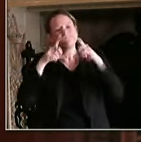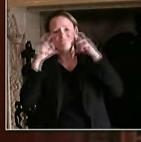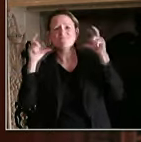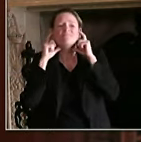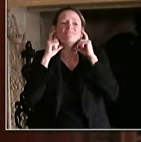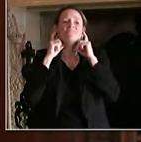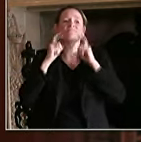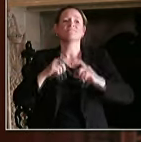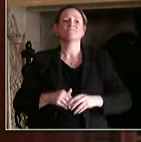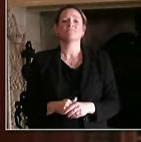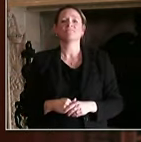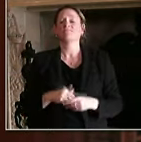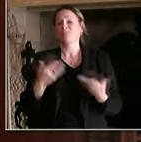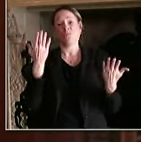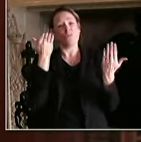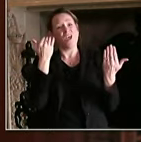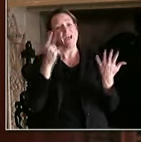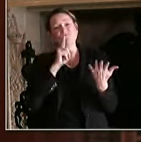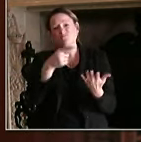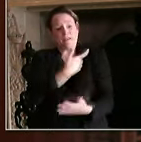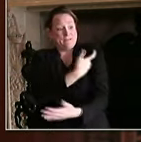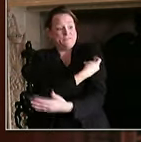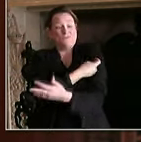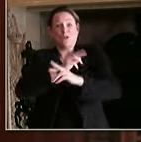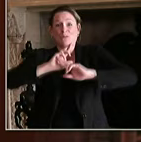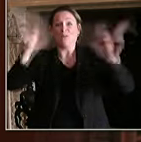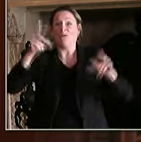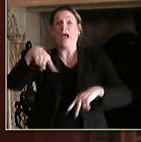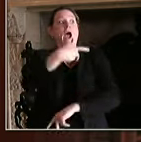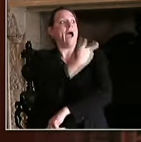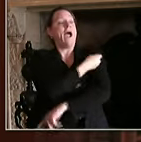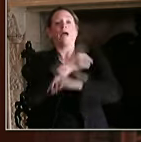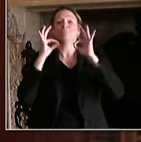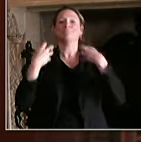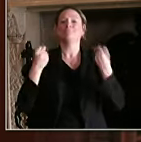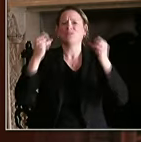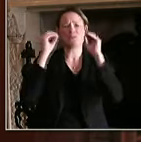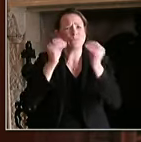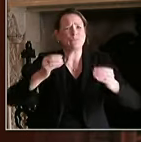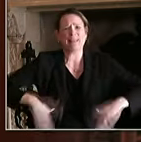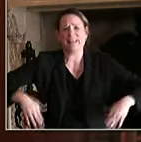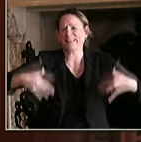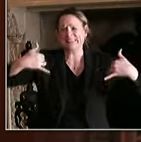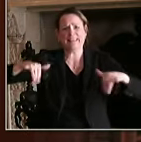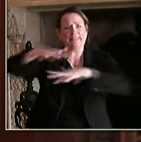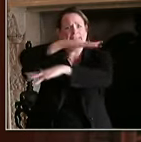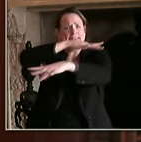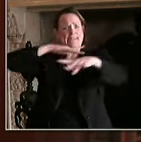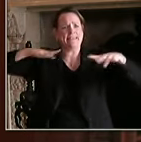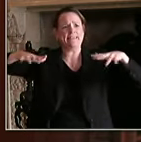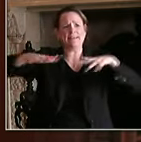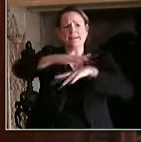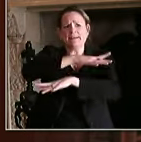the best tools we have at this time to not only save lives and prevent hospitalizations, but to ensure our